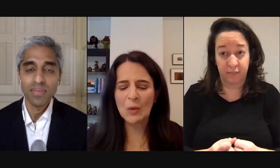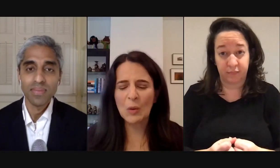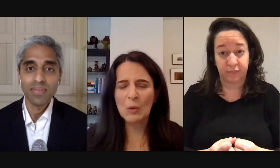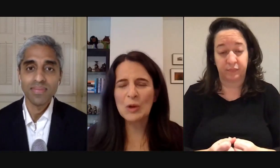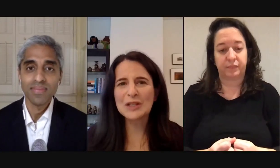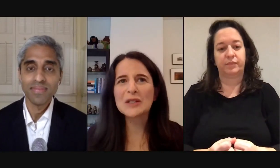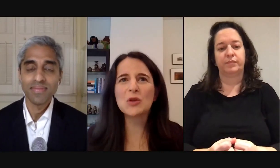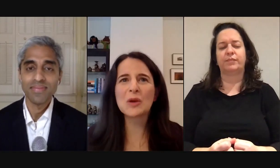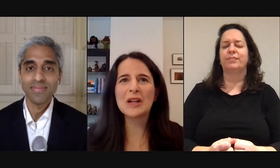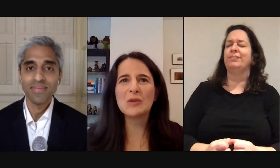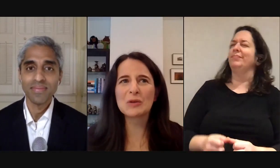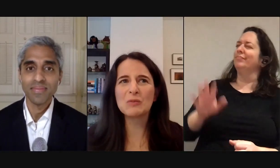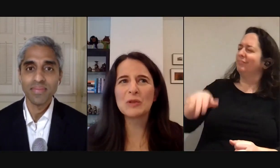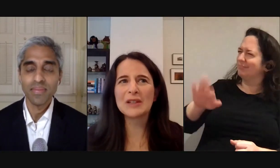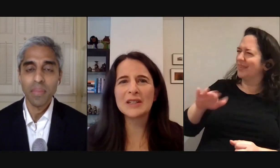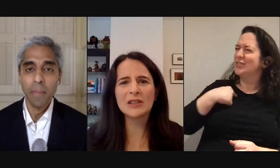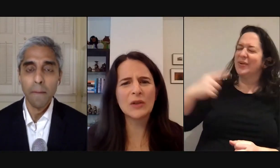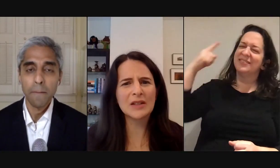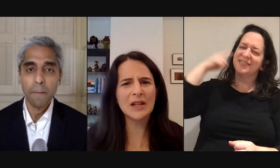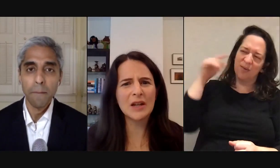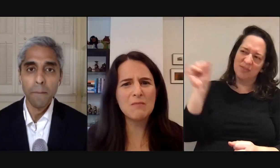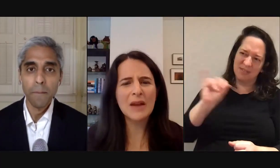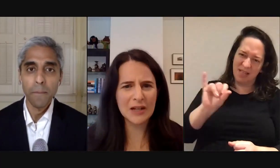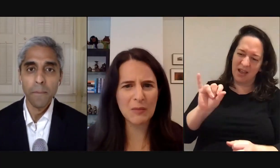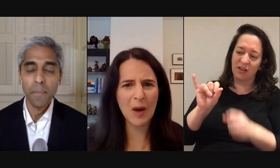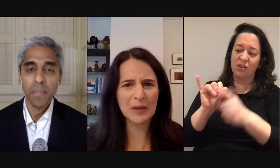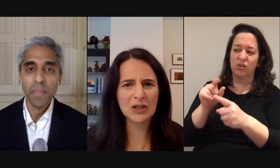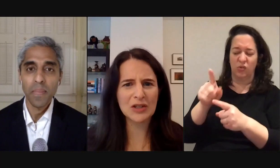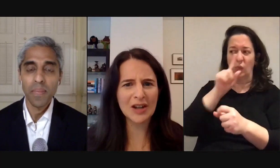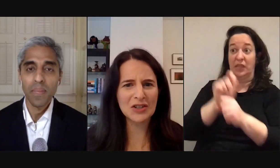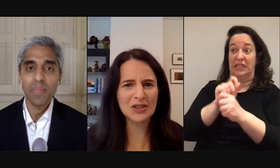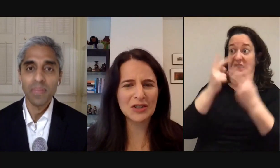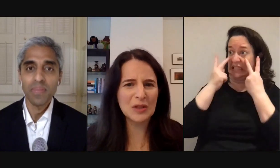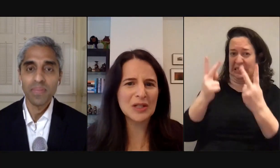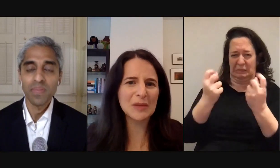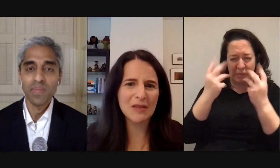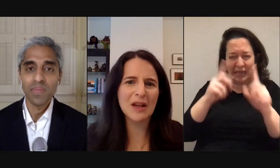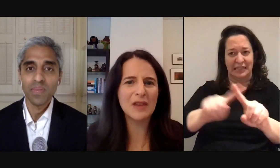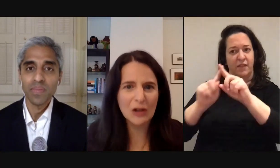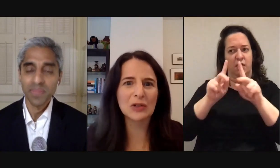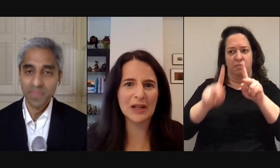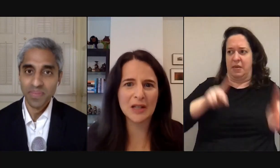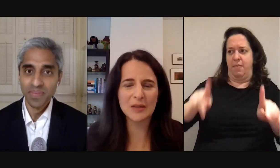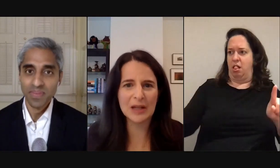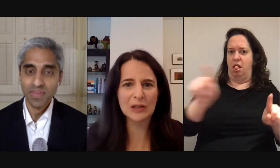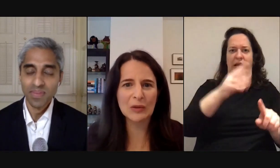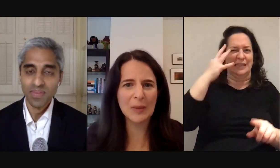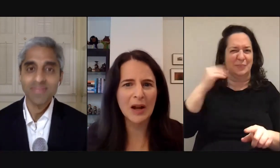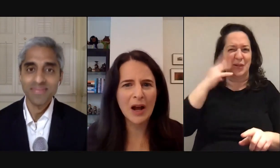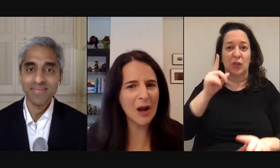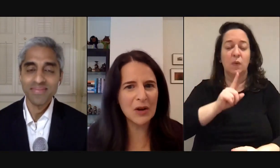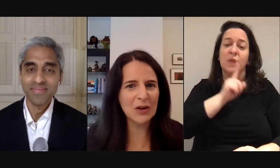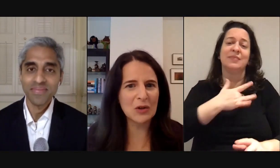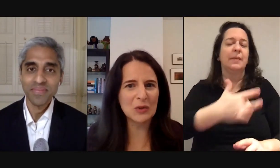you know it sounds like you're you're really seeing loneliness in many different populations not just you know we typically think of the elderly as as being